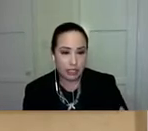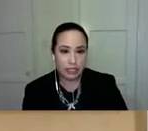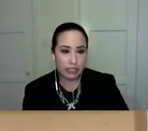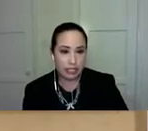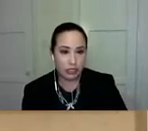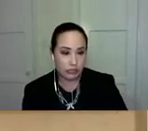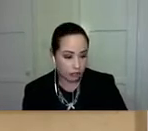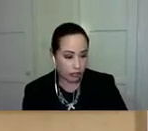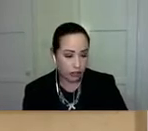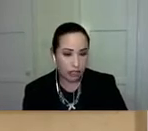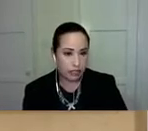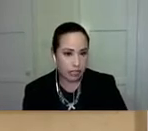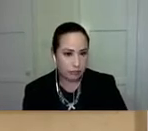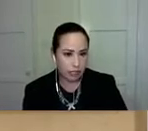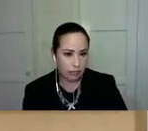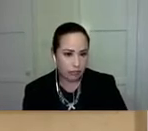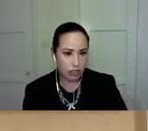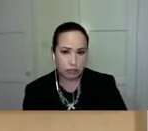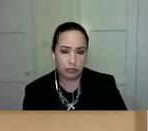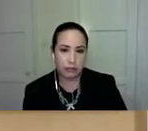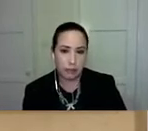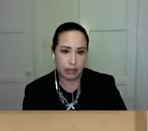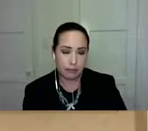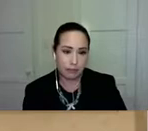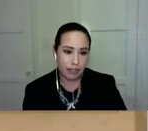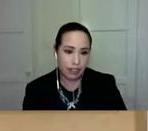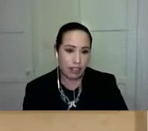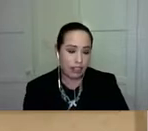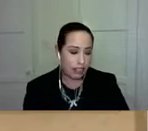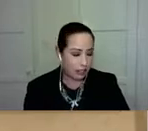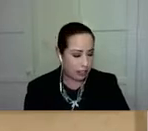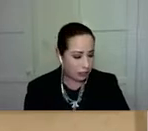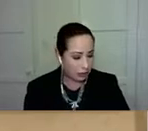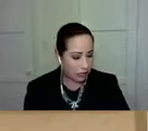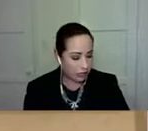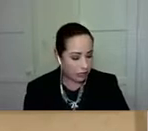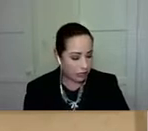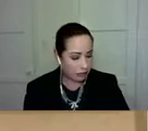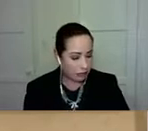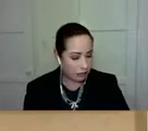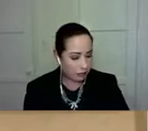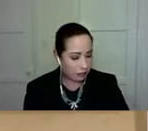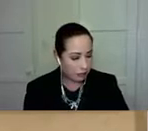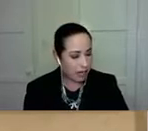happening in this delegation photo that was taken by charles milton bell and this was around